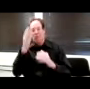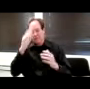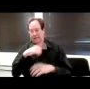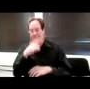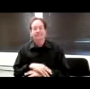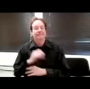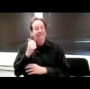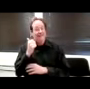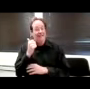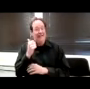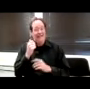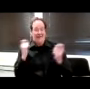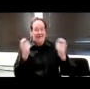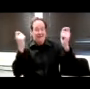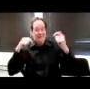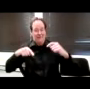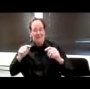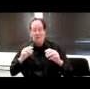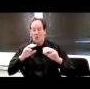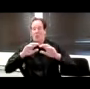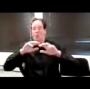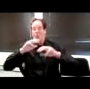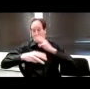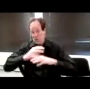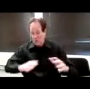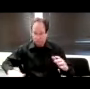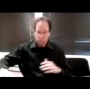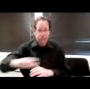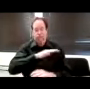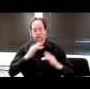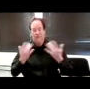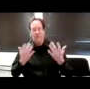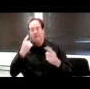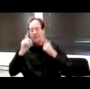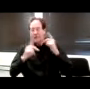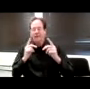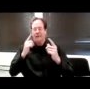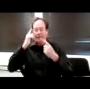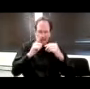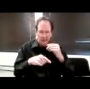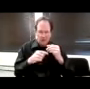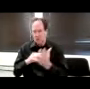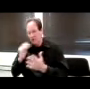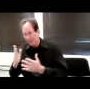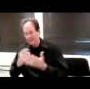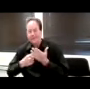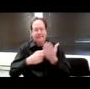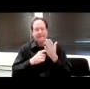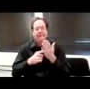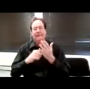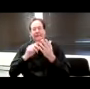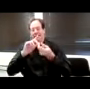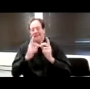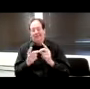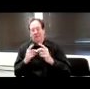anniversary of this worldwide event for people to think about, learn about, and discuss digital accessibility. There are events